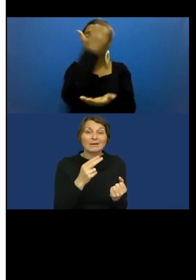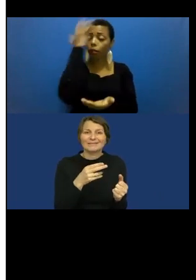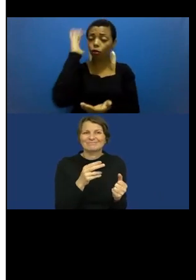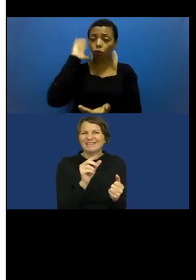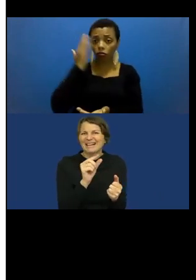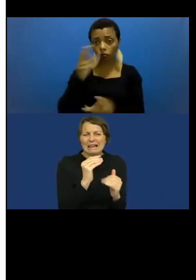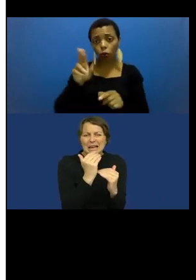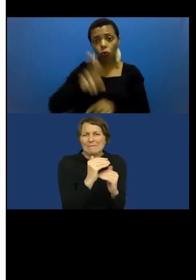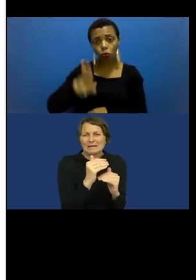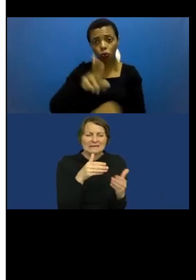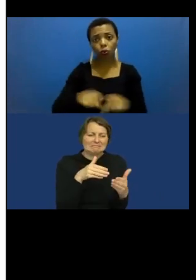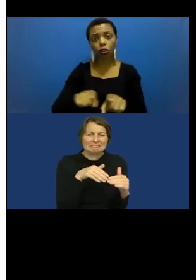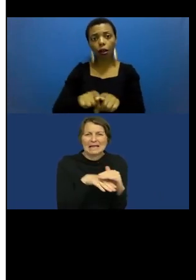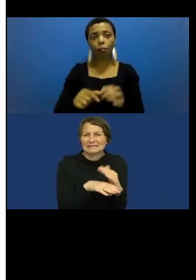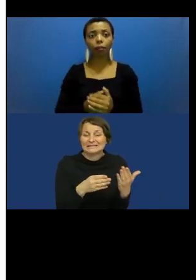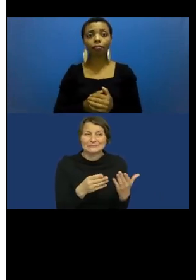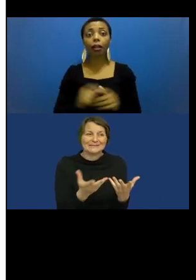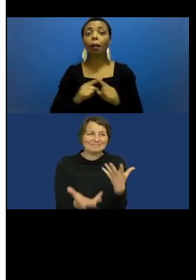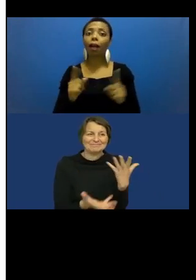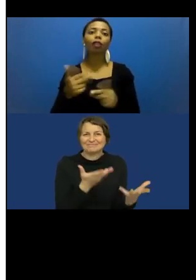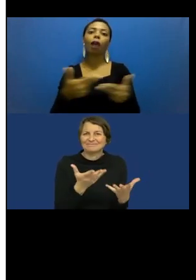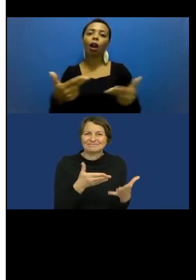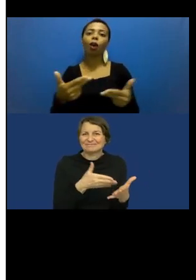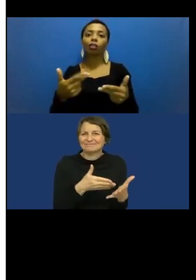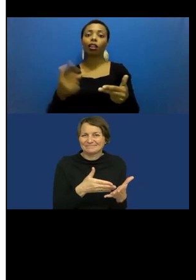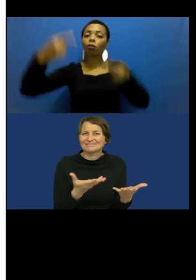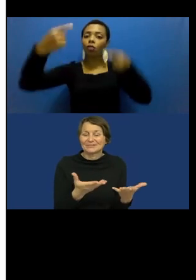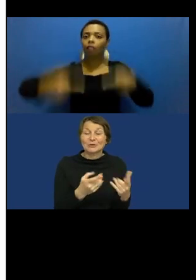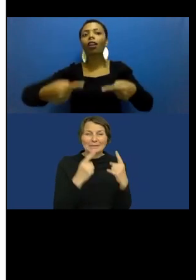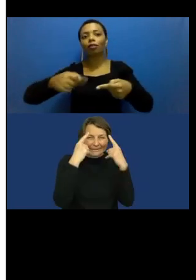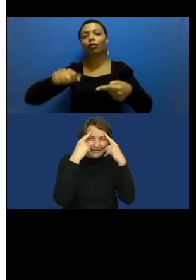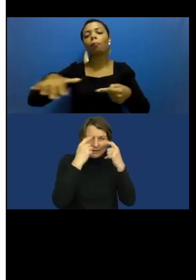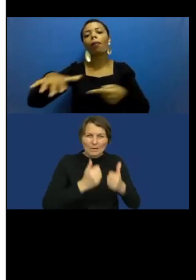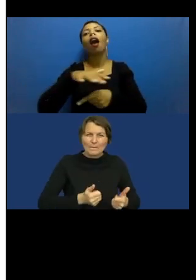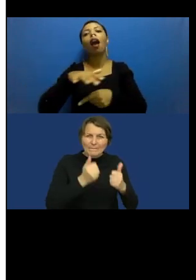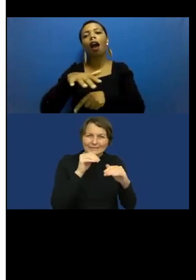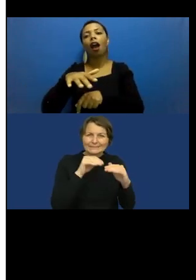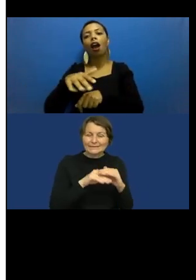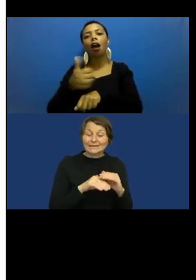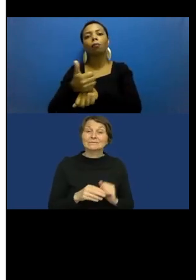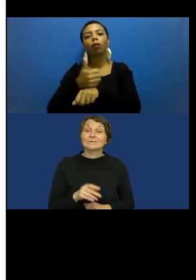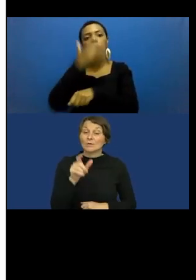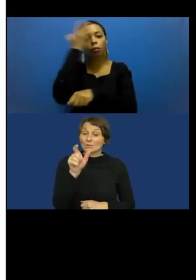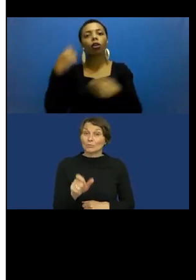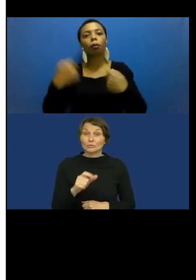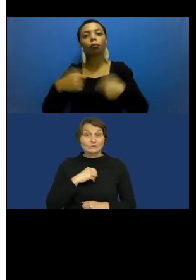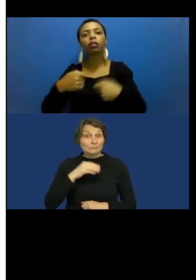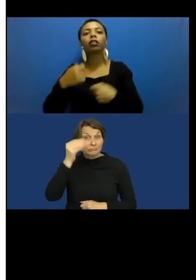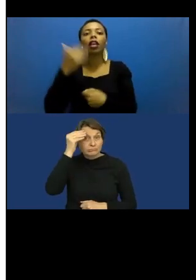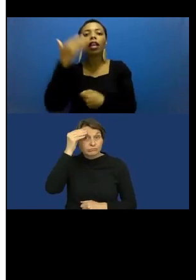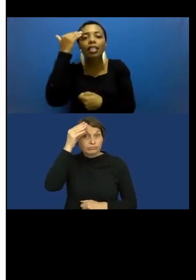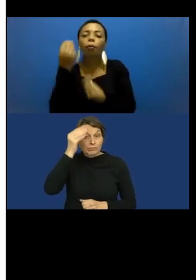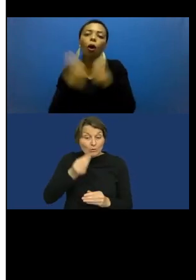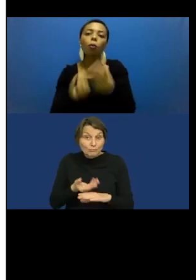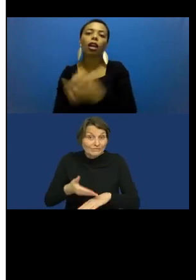But this also comes with challenges for the professionals who need knowledge of the new technologies. A minor